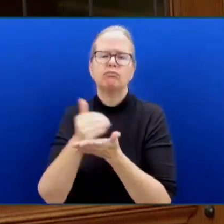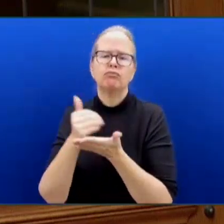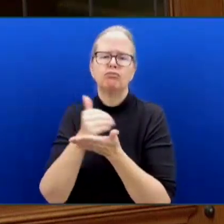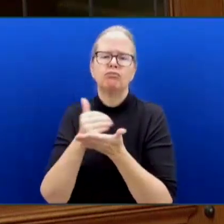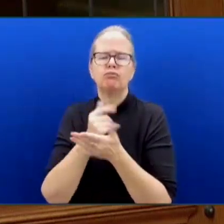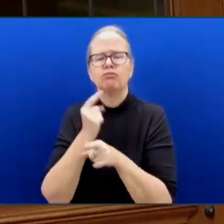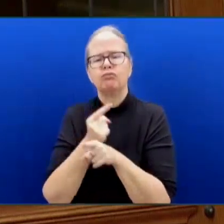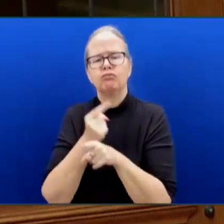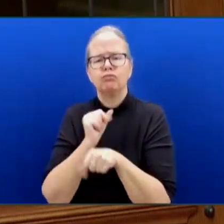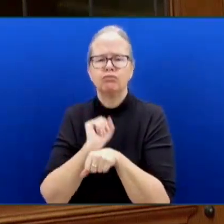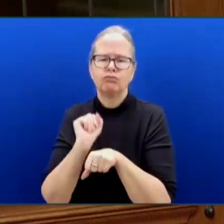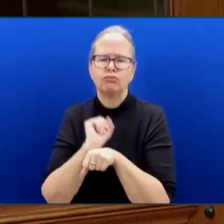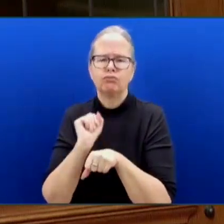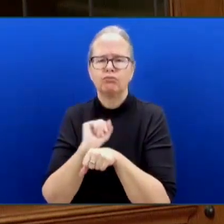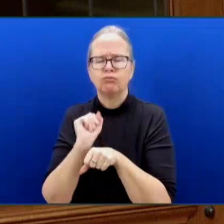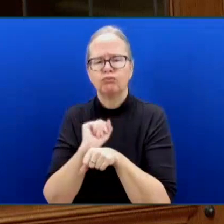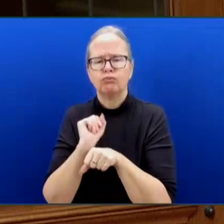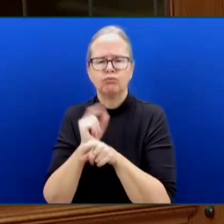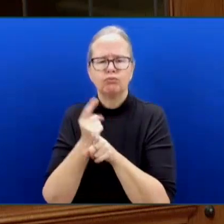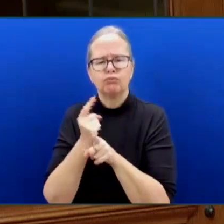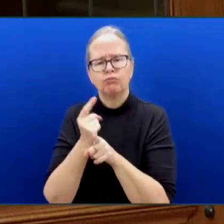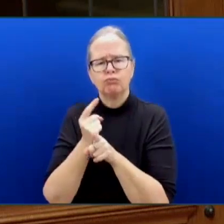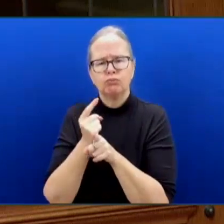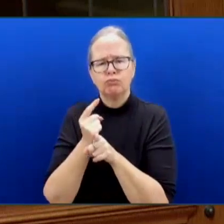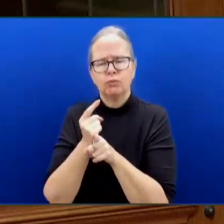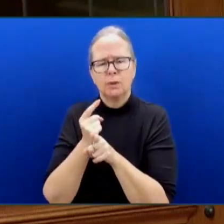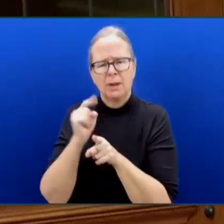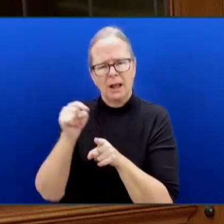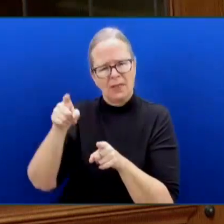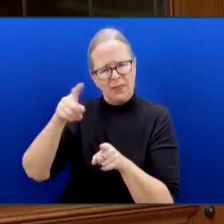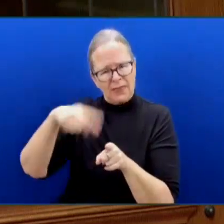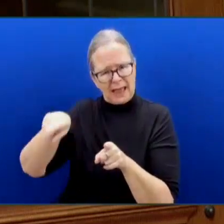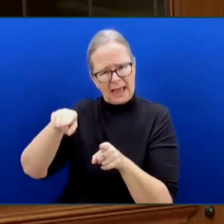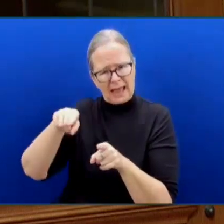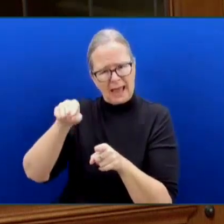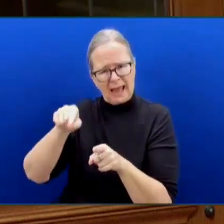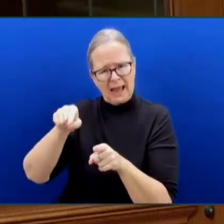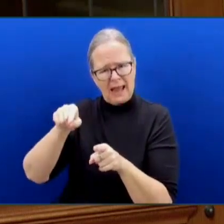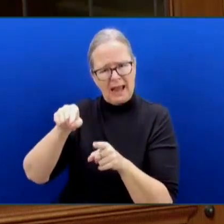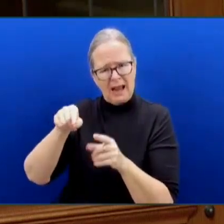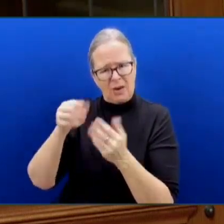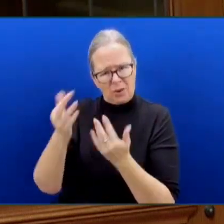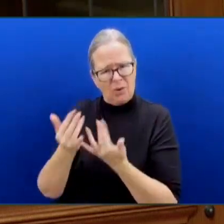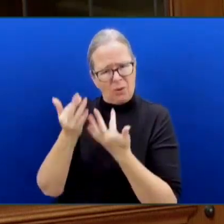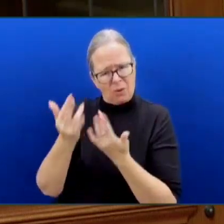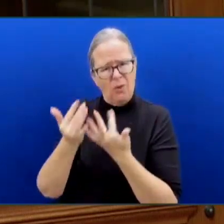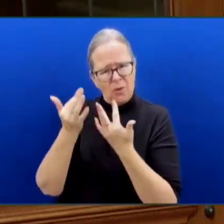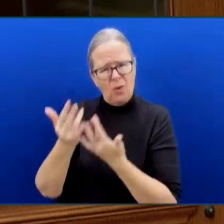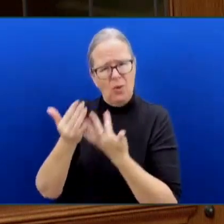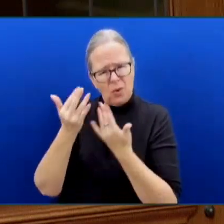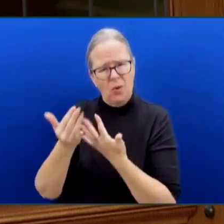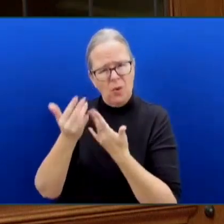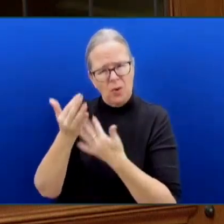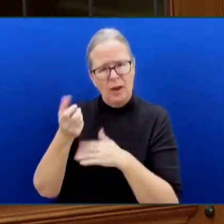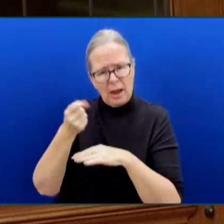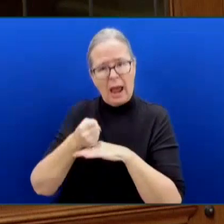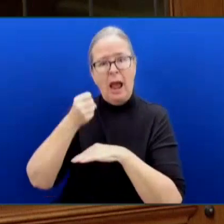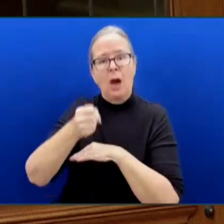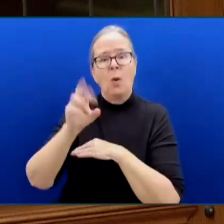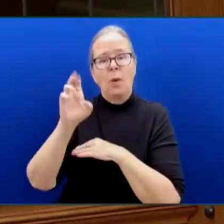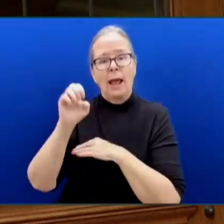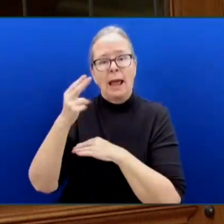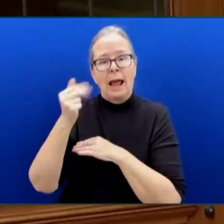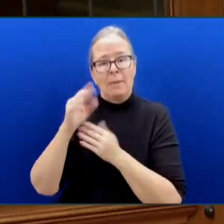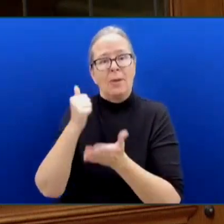predatory dealers and safe supply pushers, wait months to get their kids into treatment. And make no mistake,